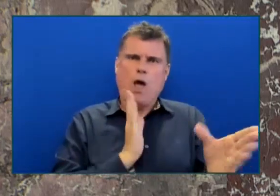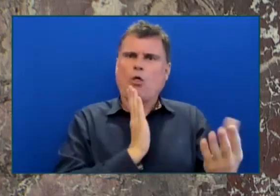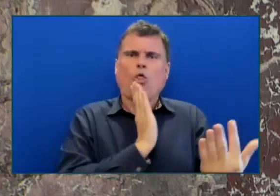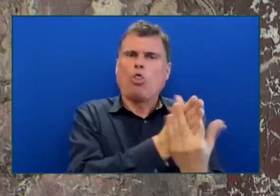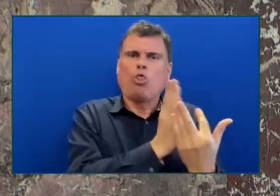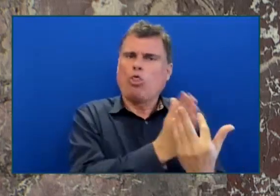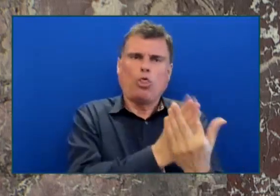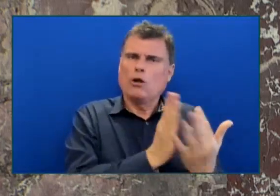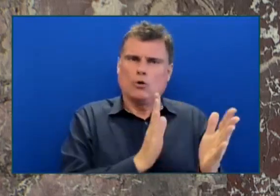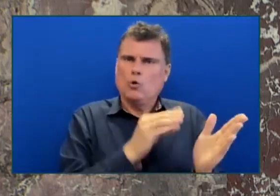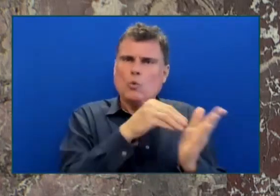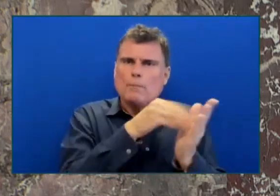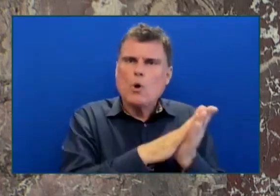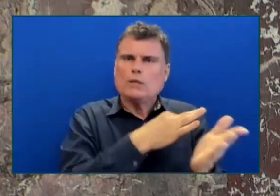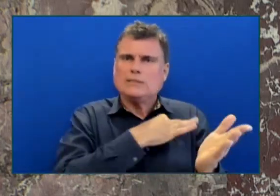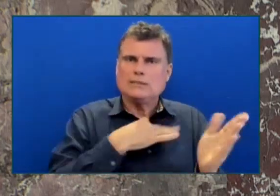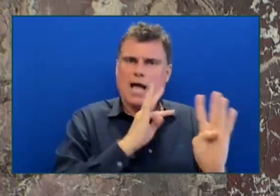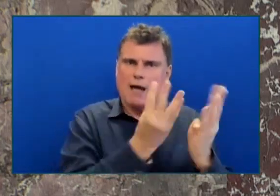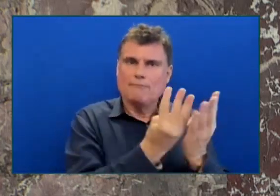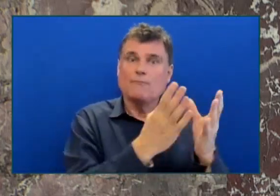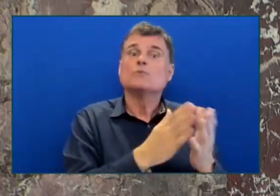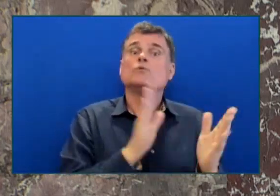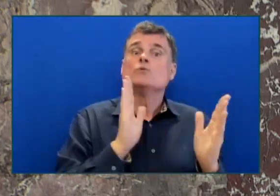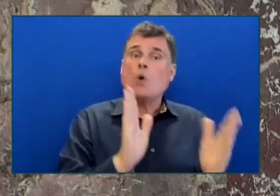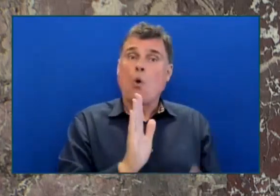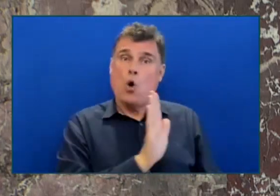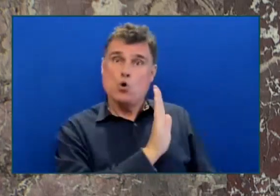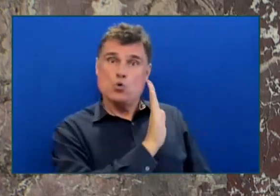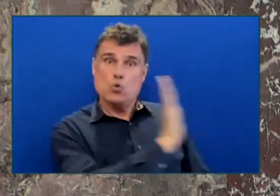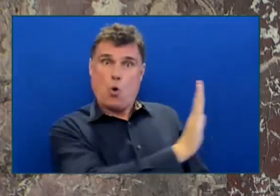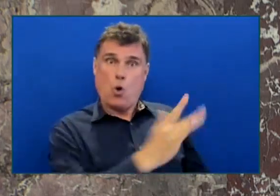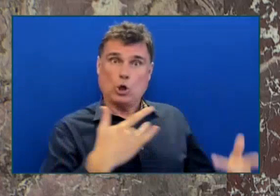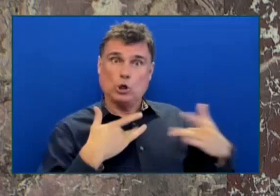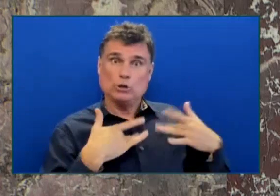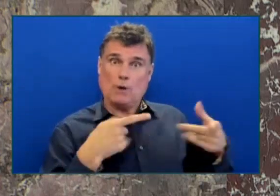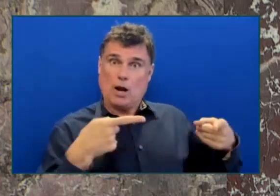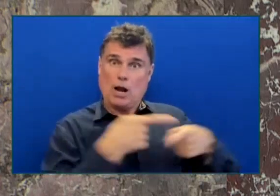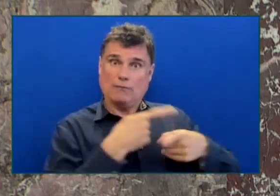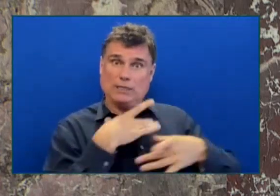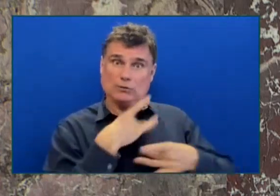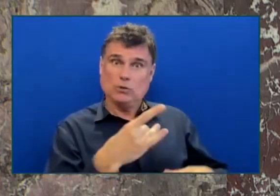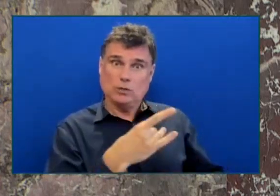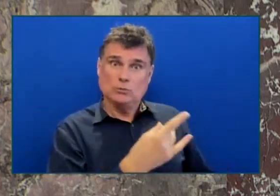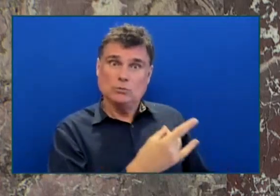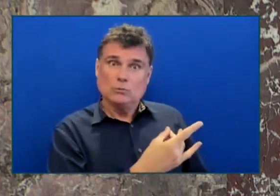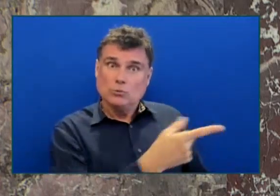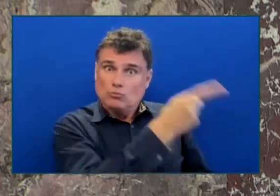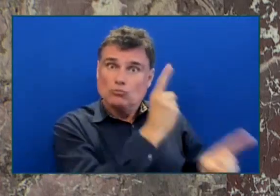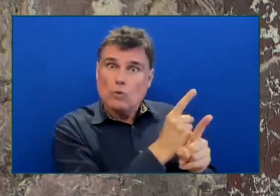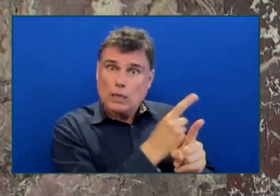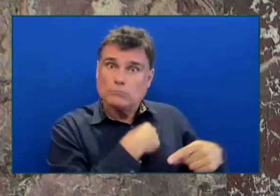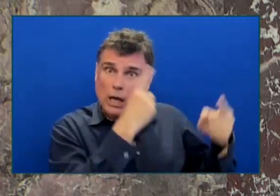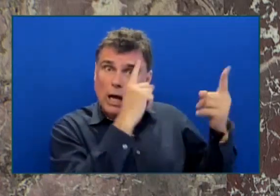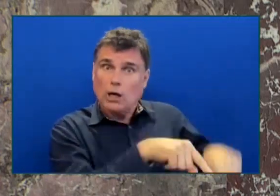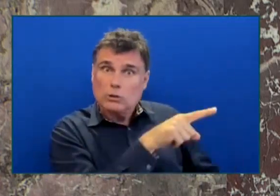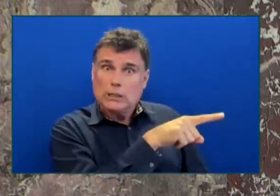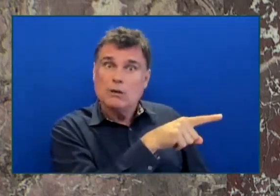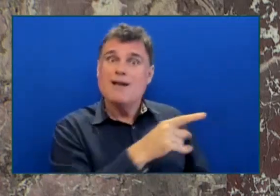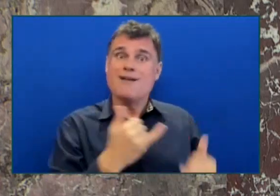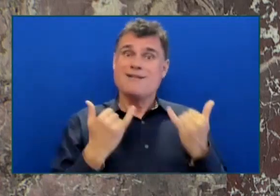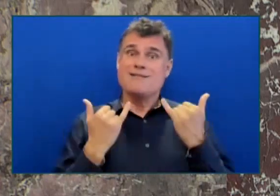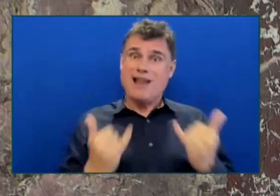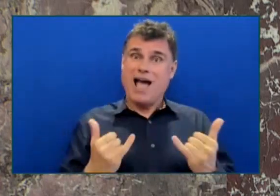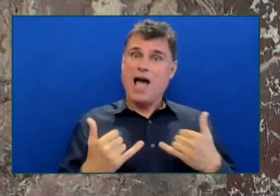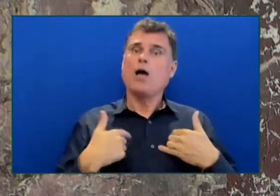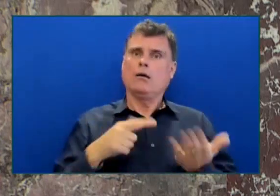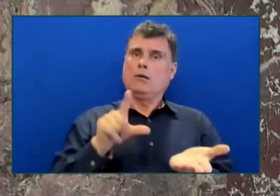released the report, so that the members could all see it, and so that we can ensure accountability for B.C. Housing, for